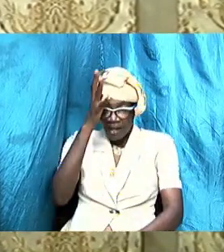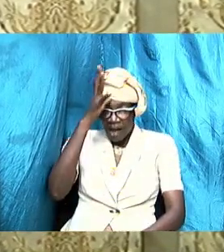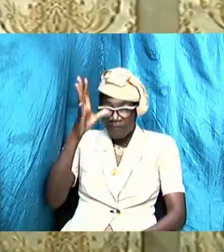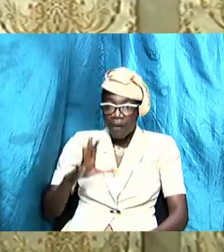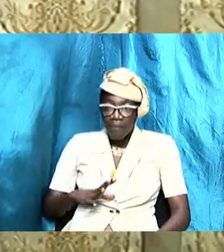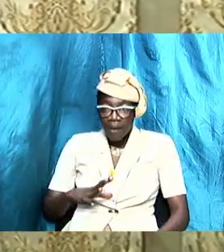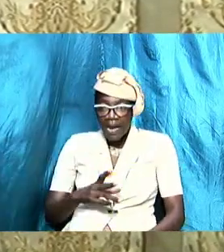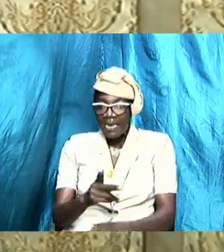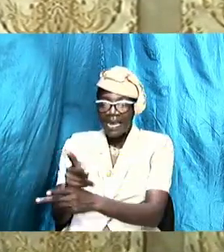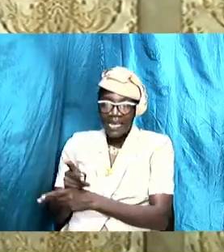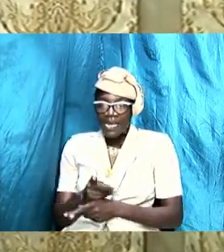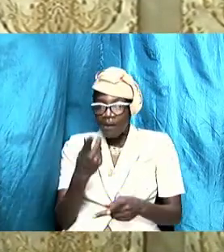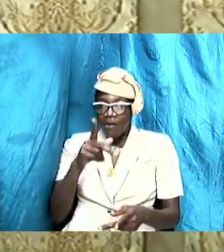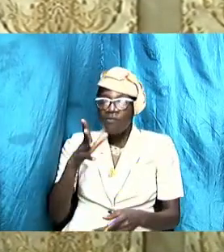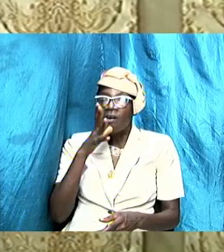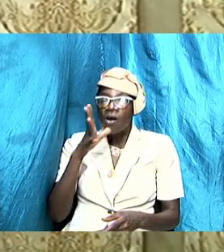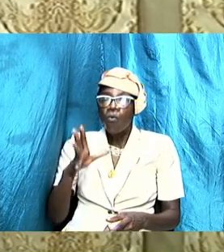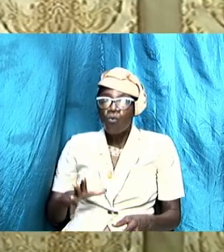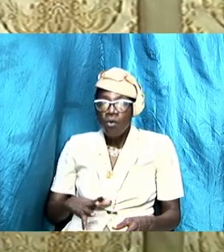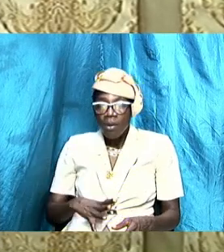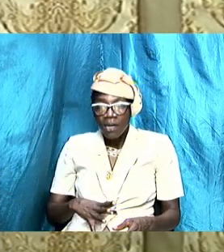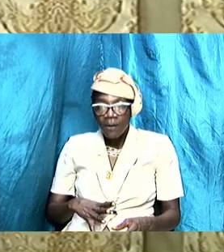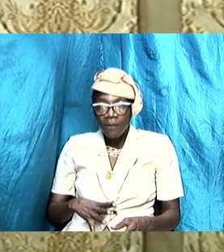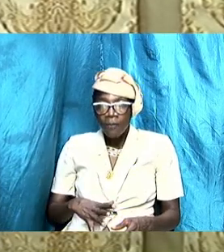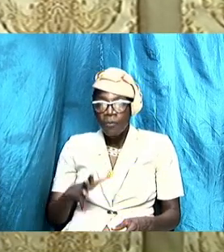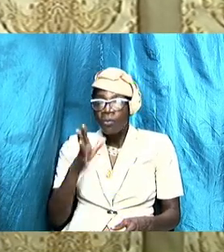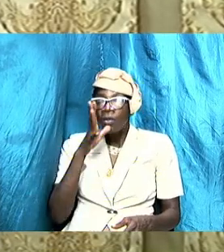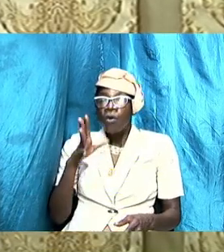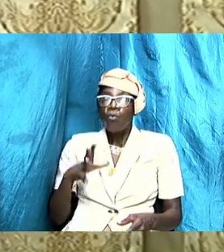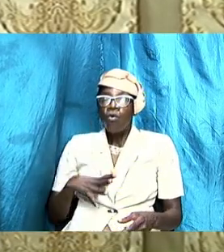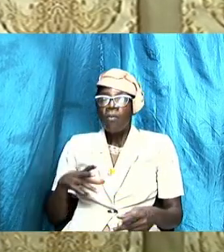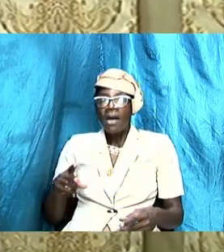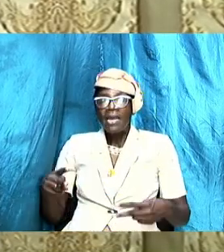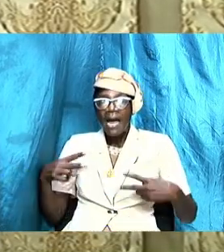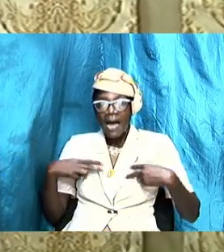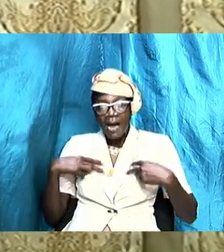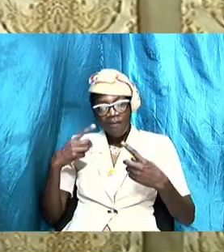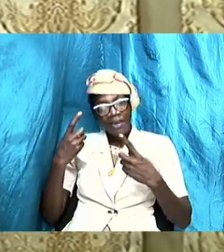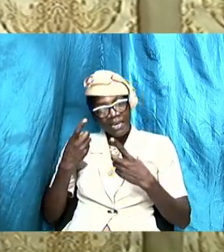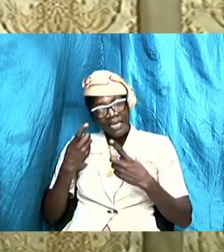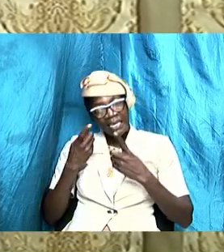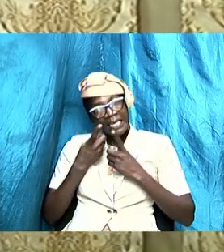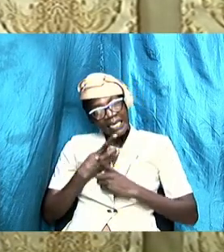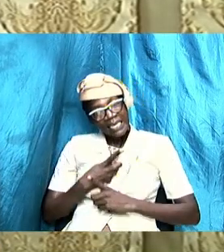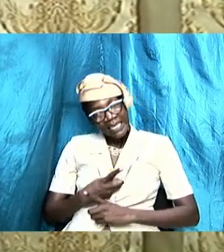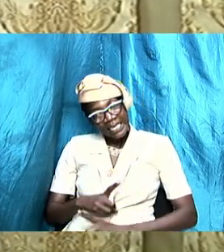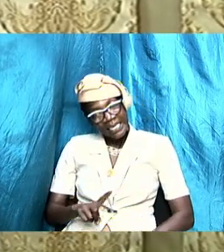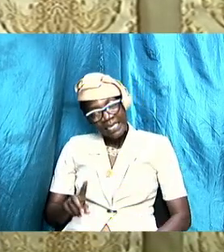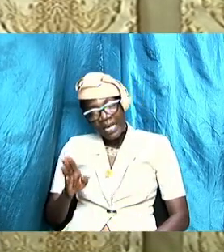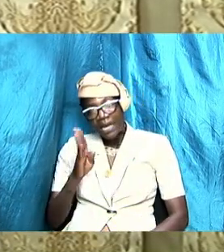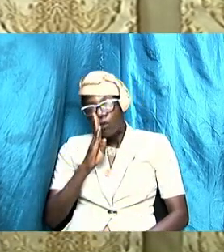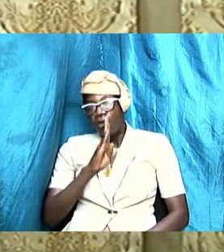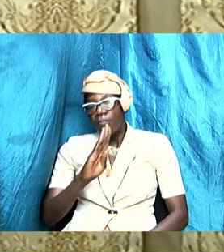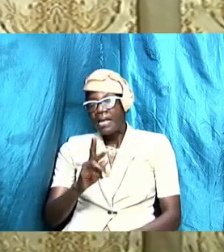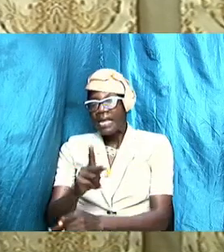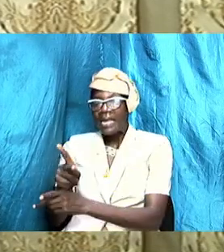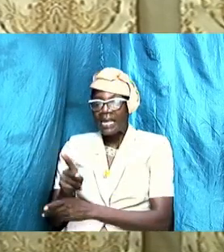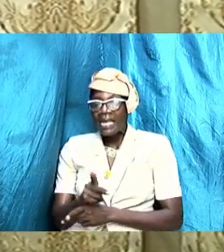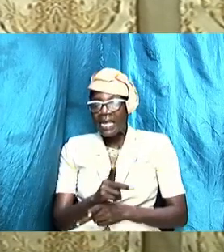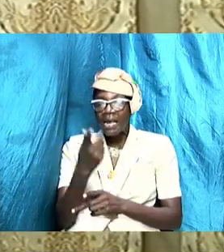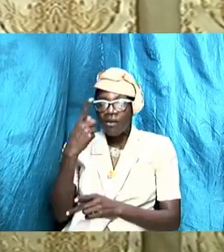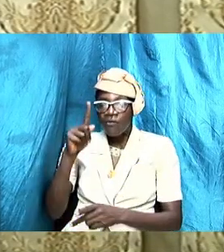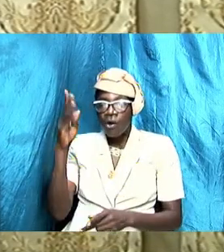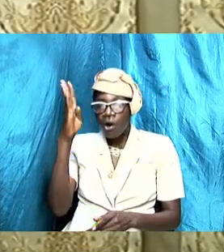and of a woman having this innate desire to be cared for by a man